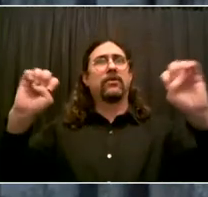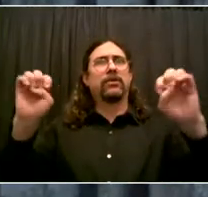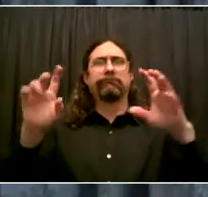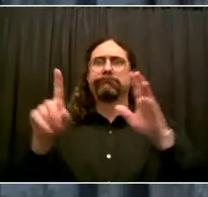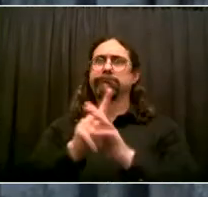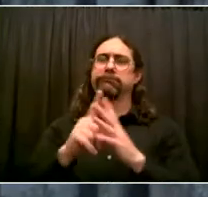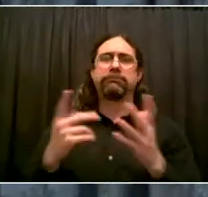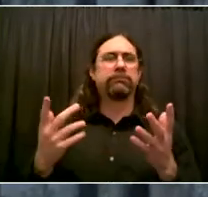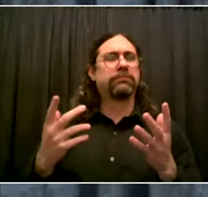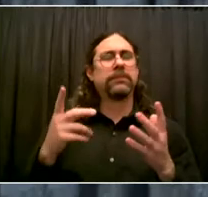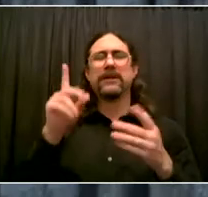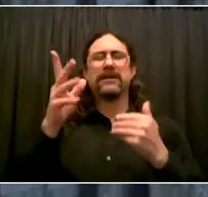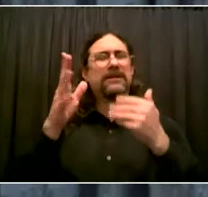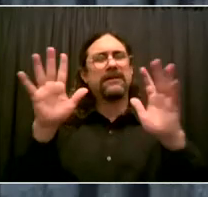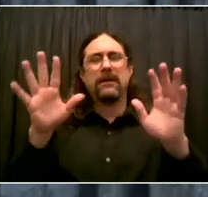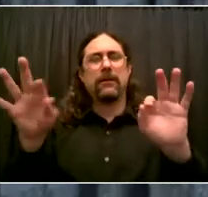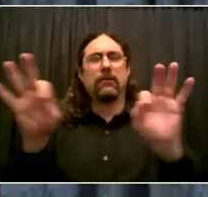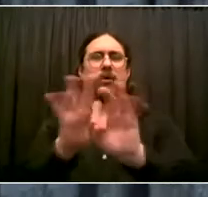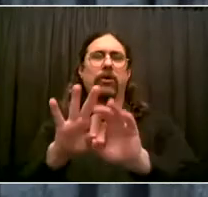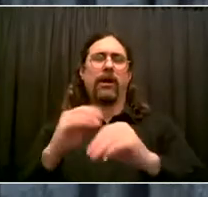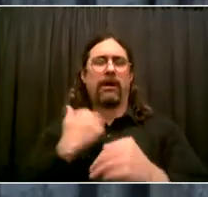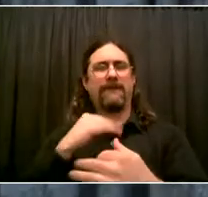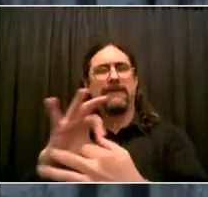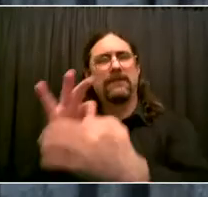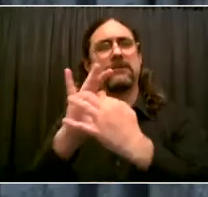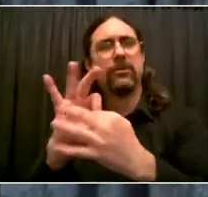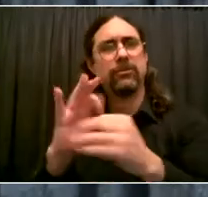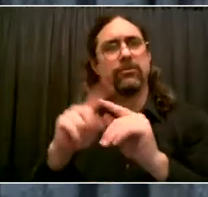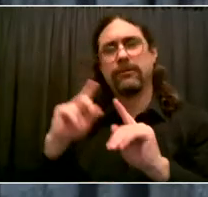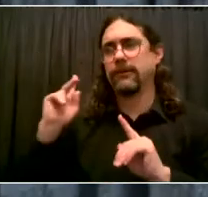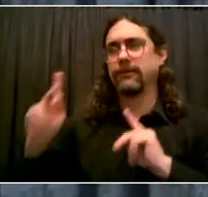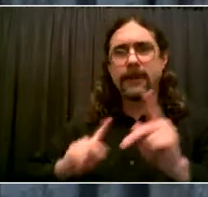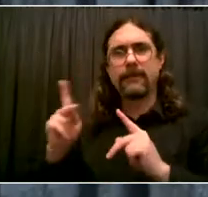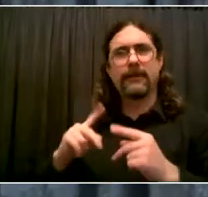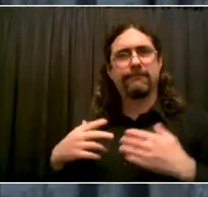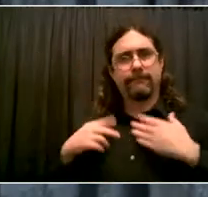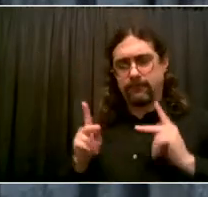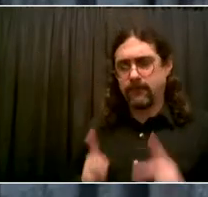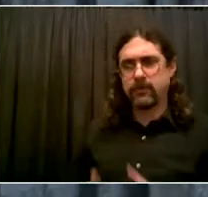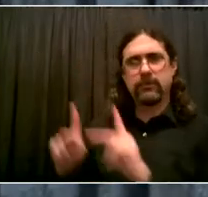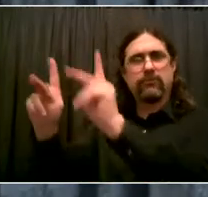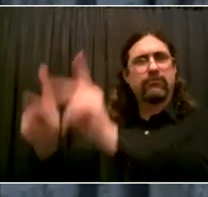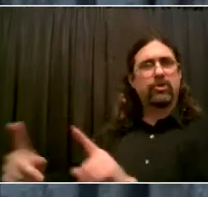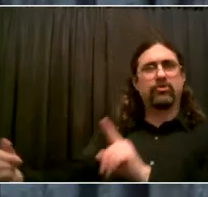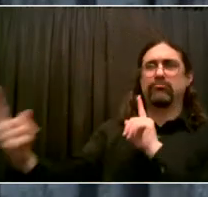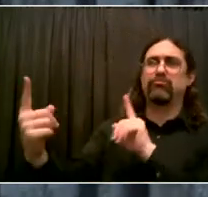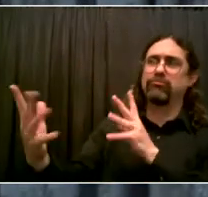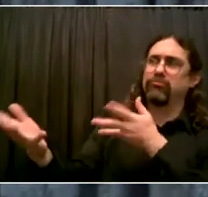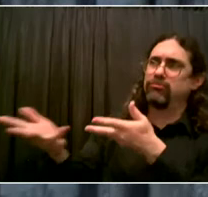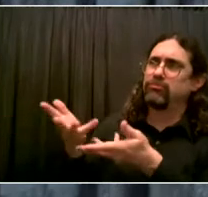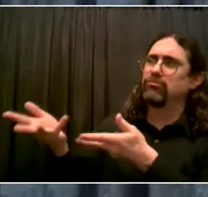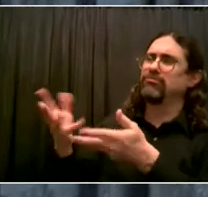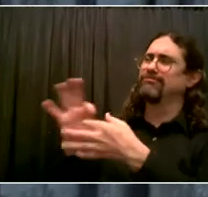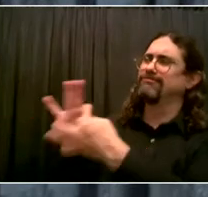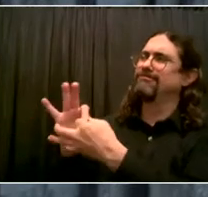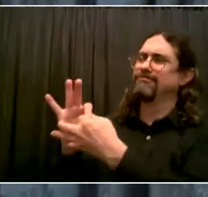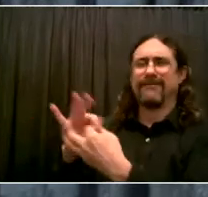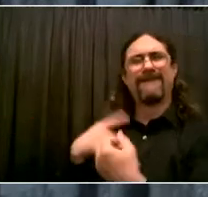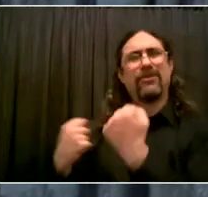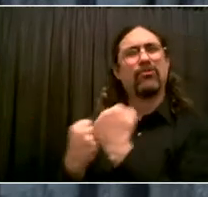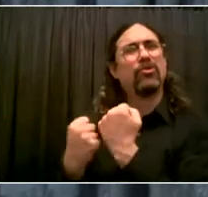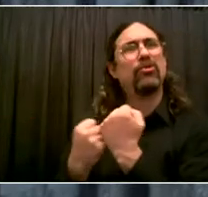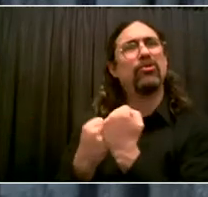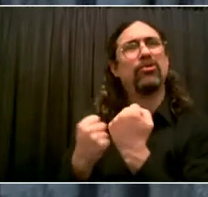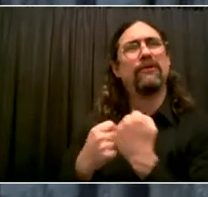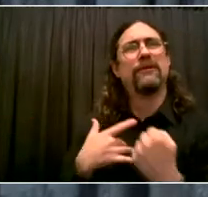They have seen more death, felt more grief. They have lost homes and jobs. They have been